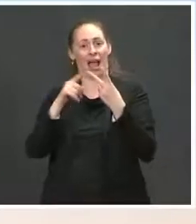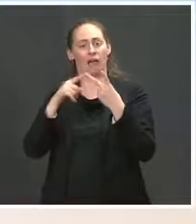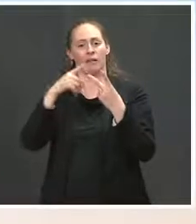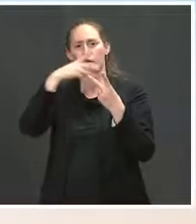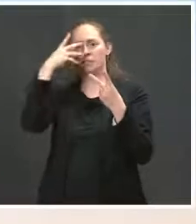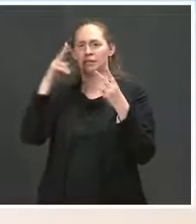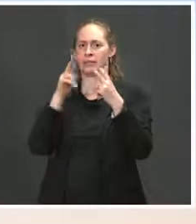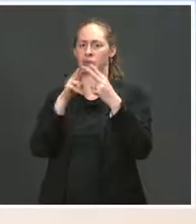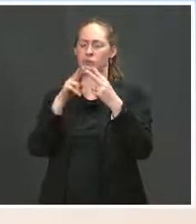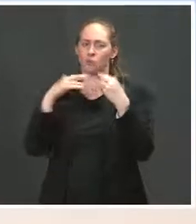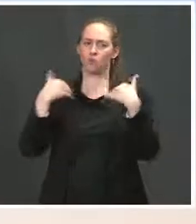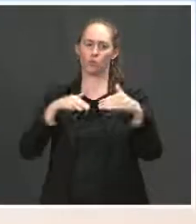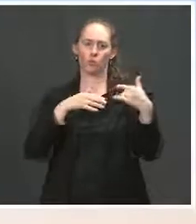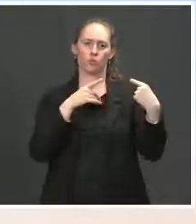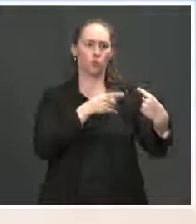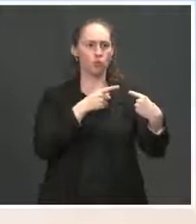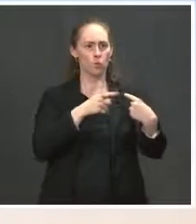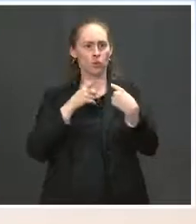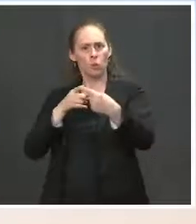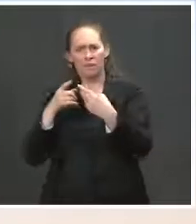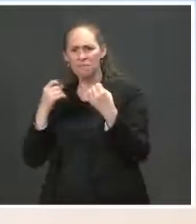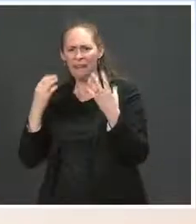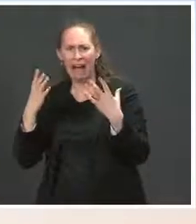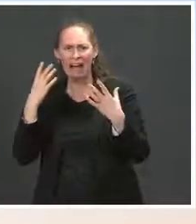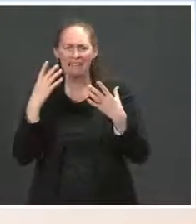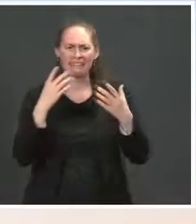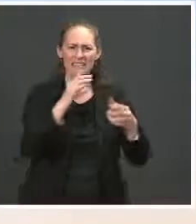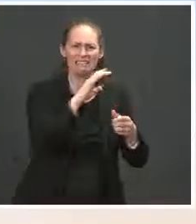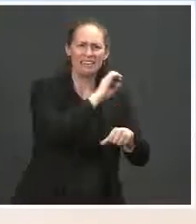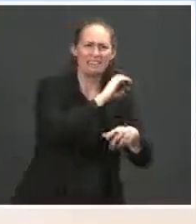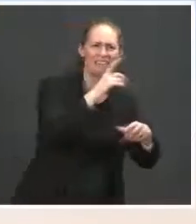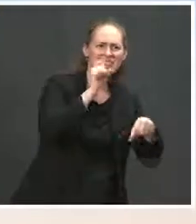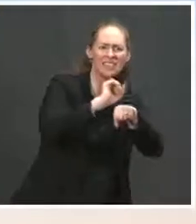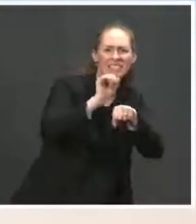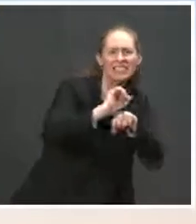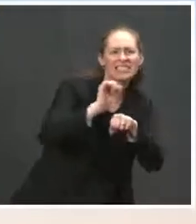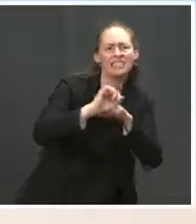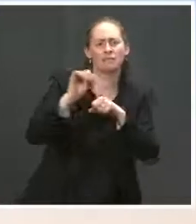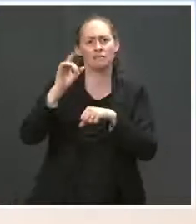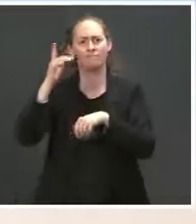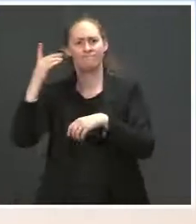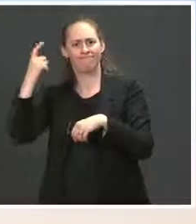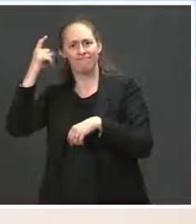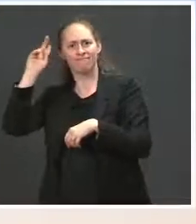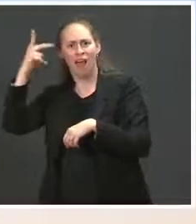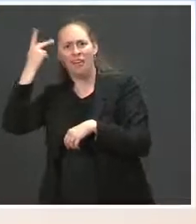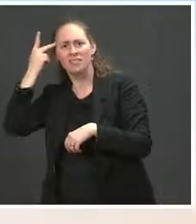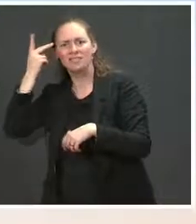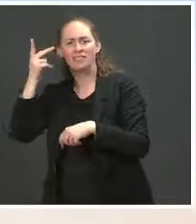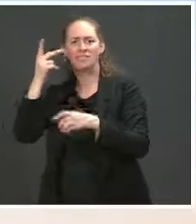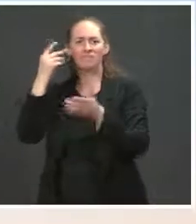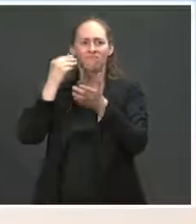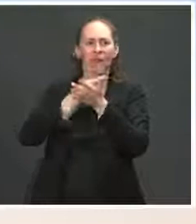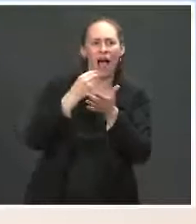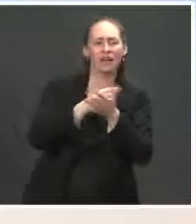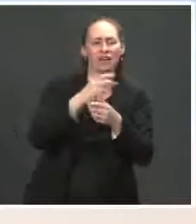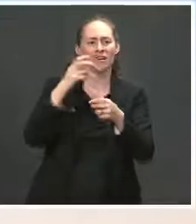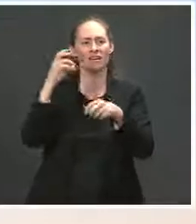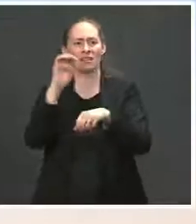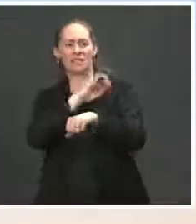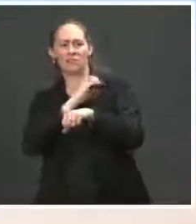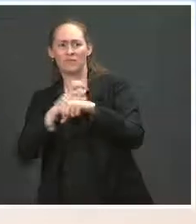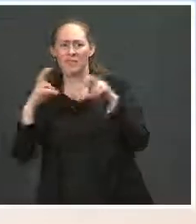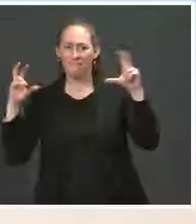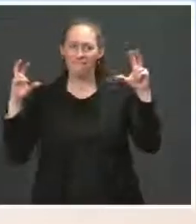oxygen and political time from this White House. Is there any does the White House feel like it could have communicated